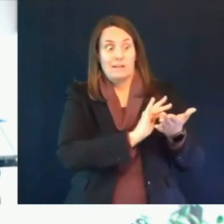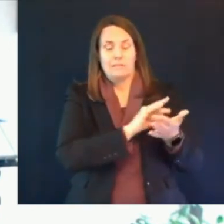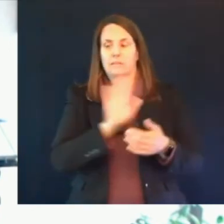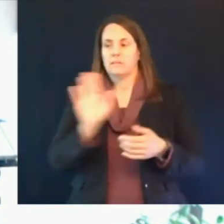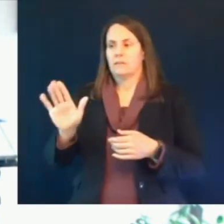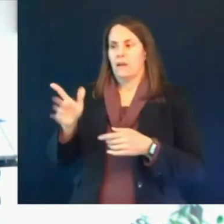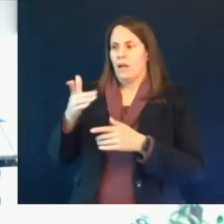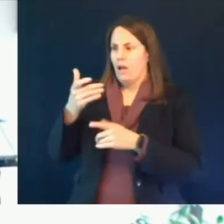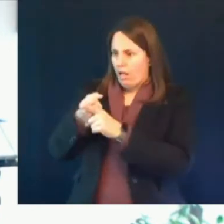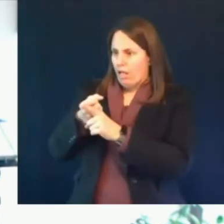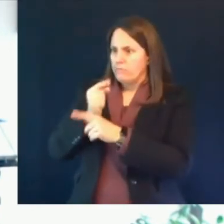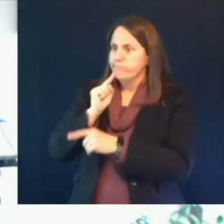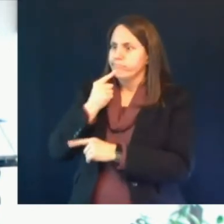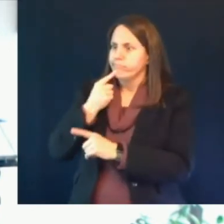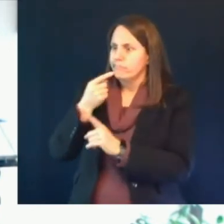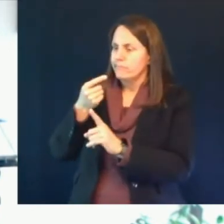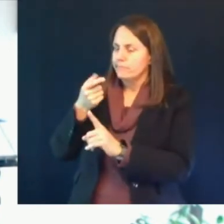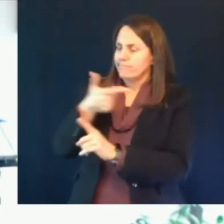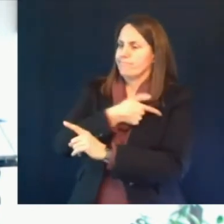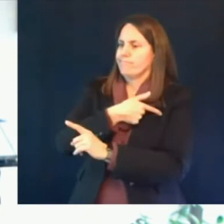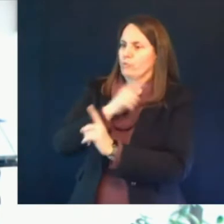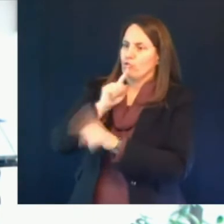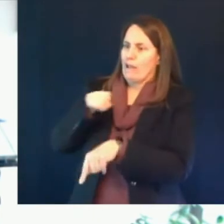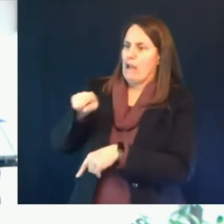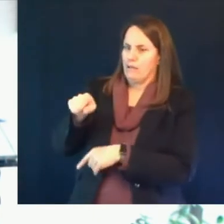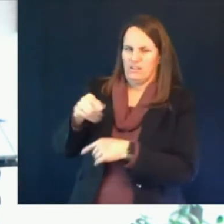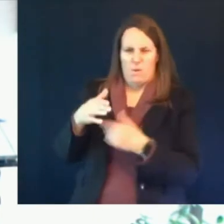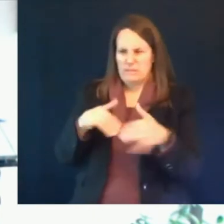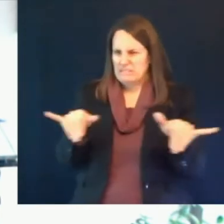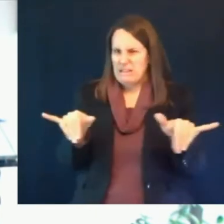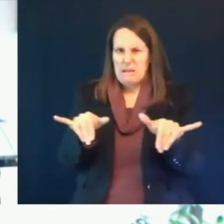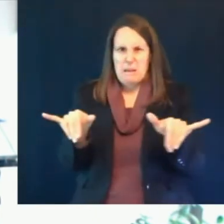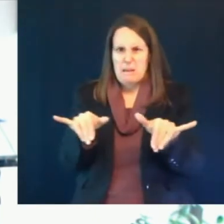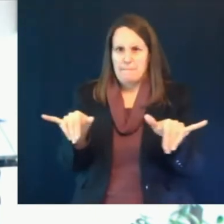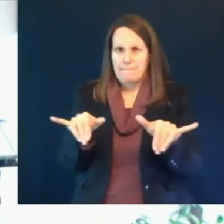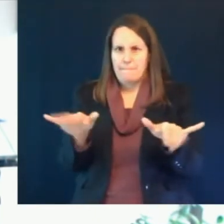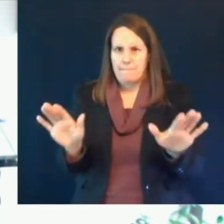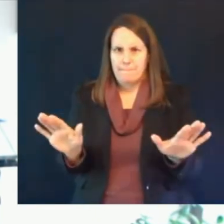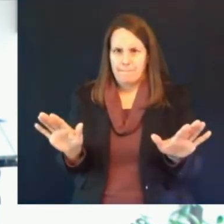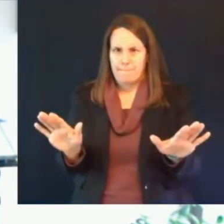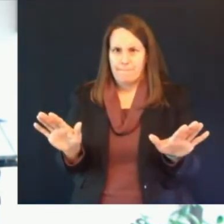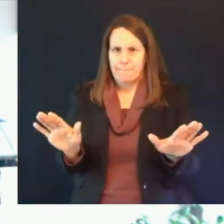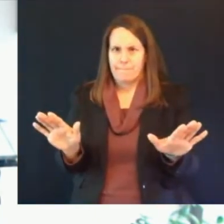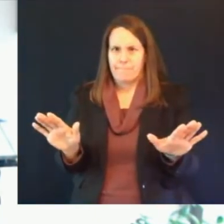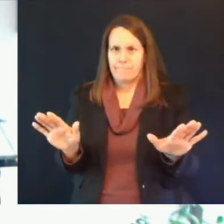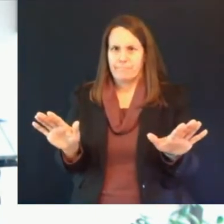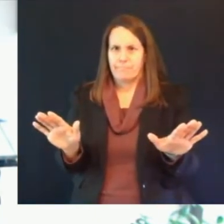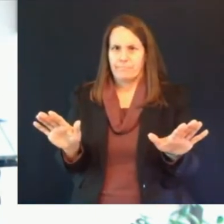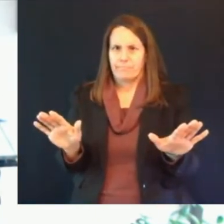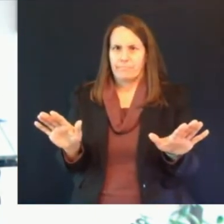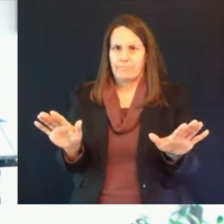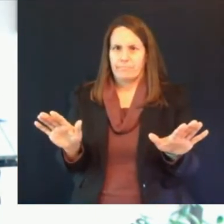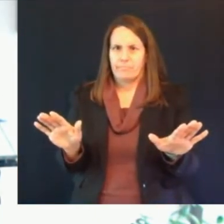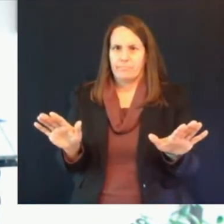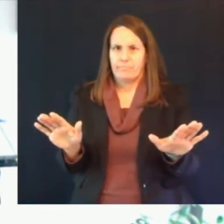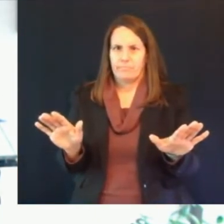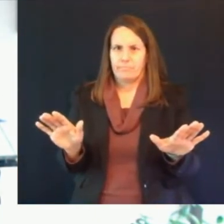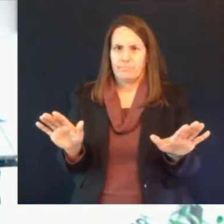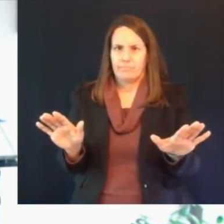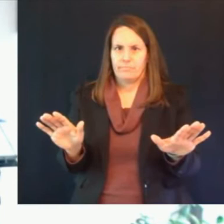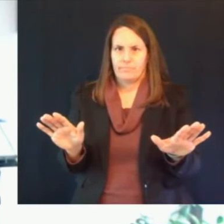worse and because some of the antibodies some of the processes with the immune system might be similar with this